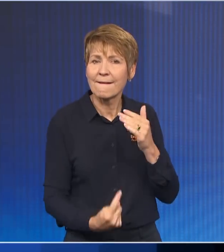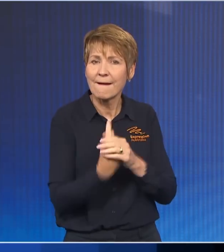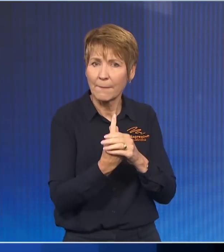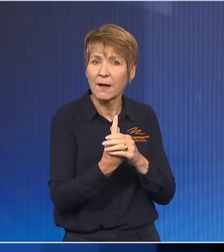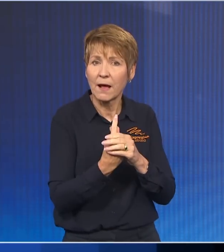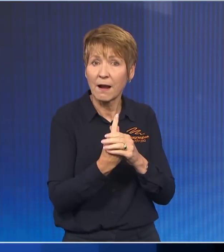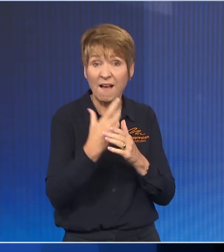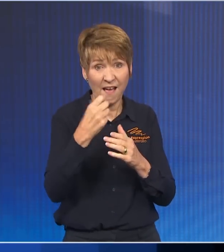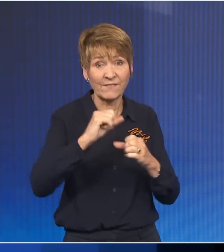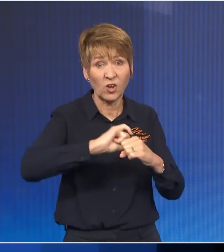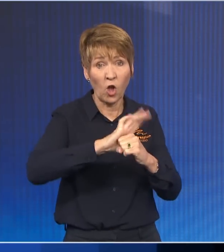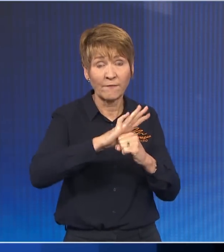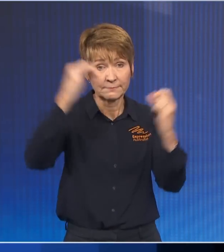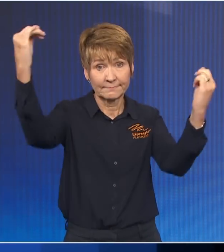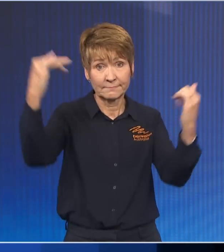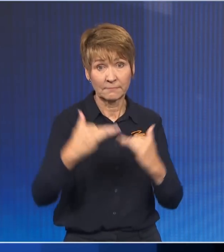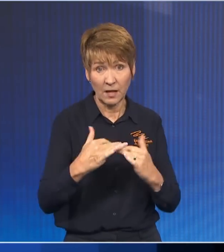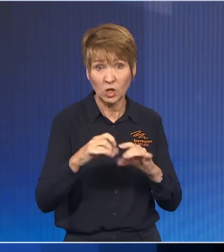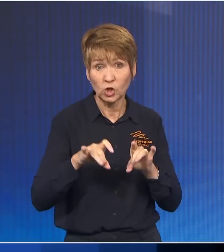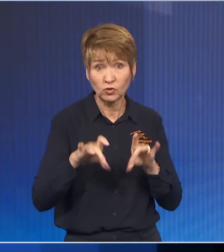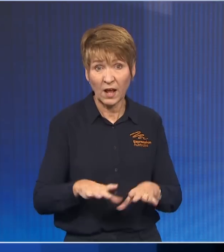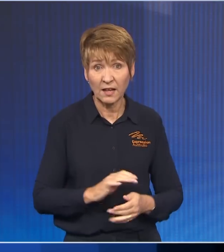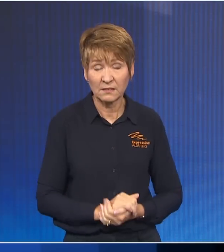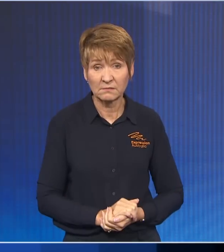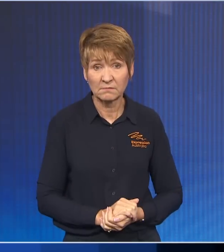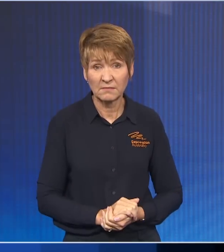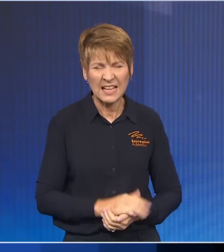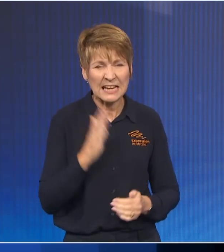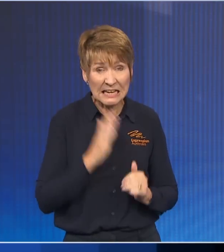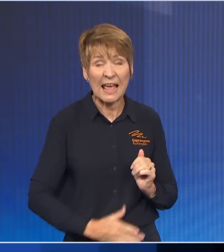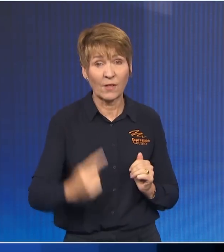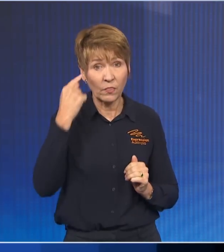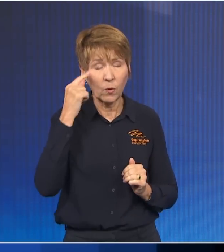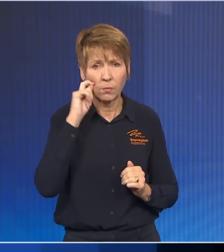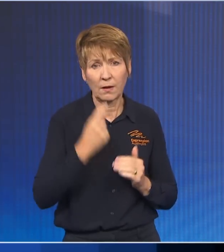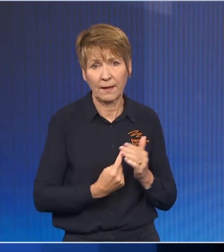None of us thought that the government would have to make the decision to close down